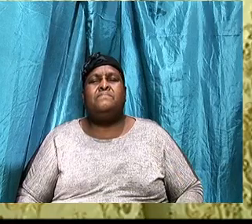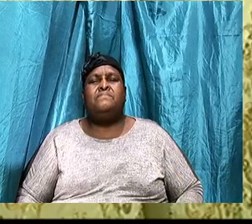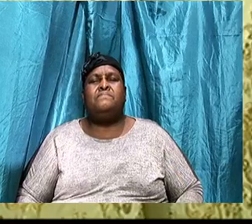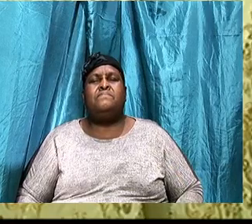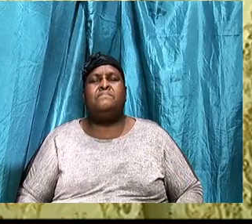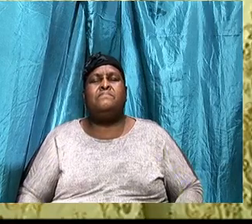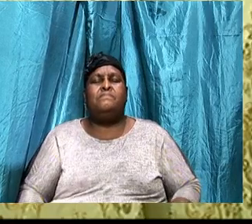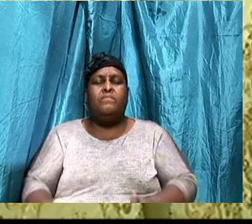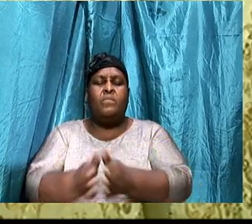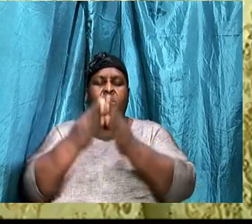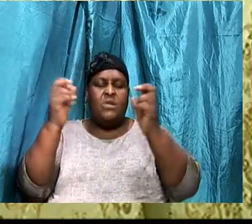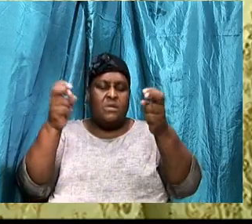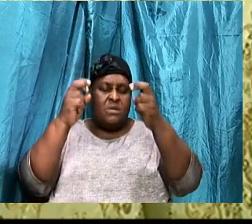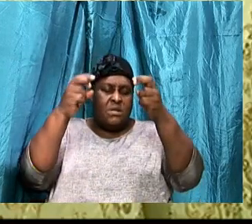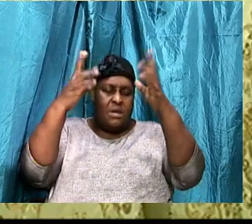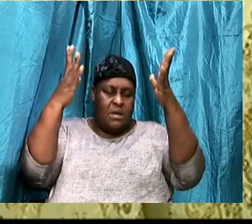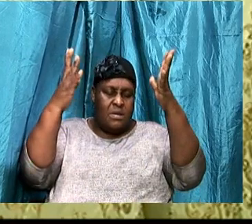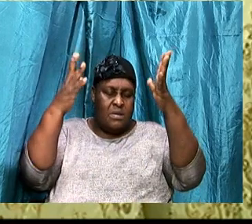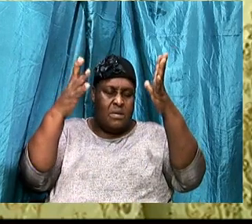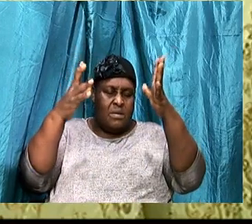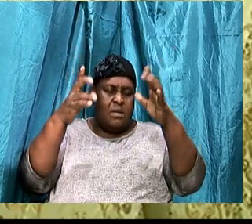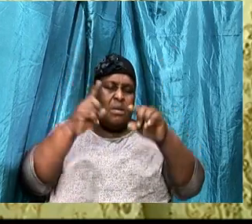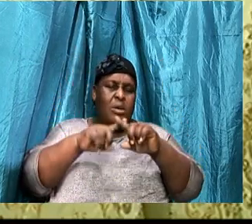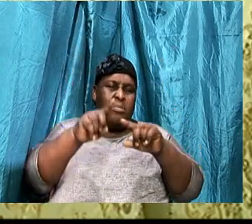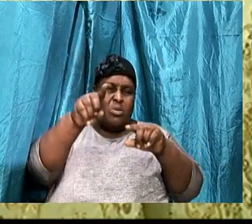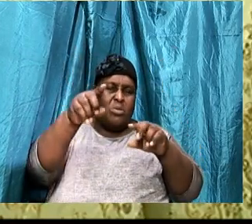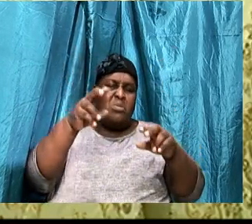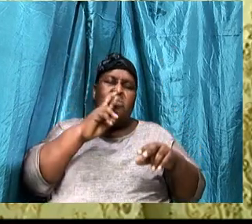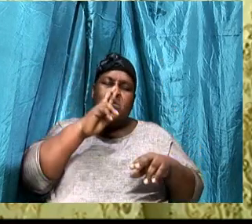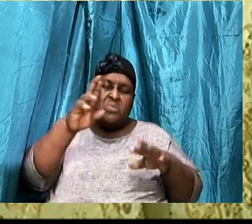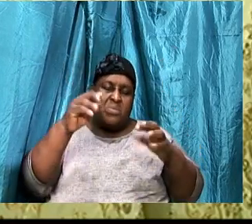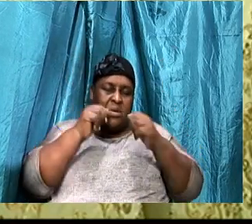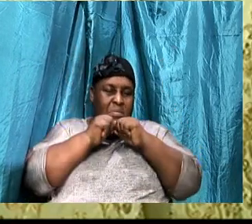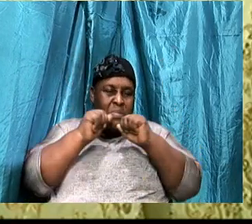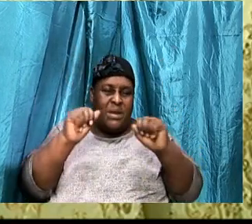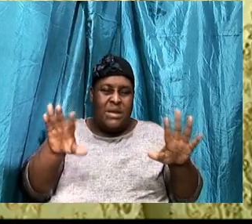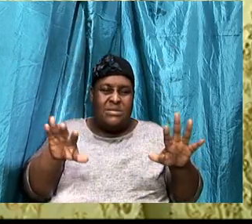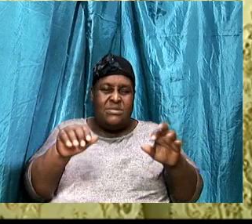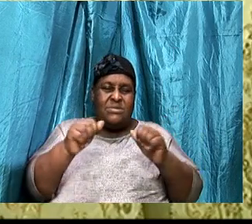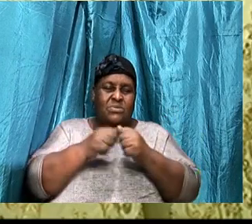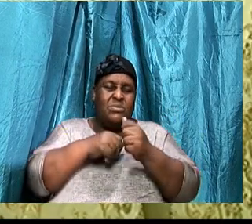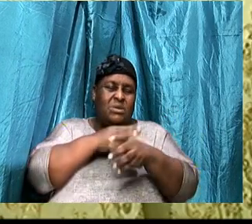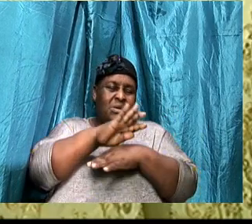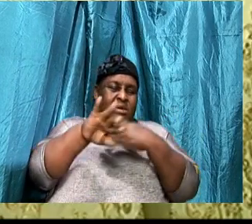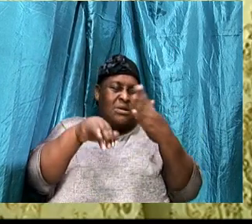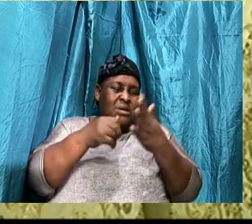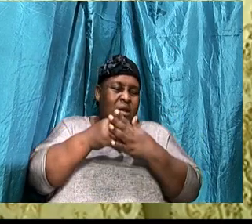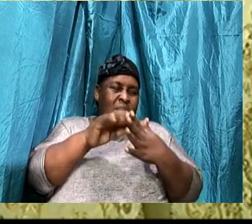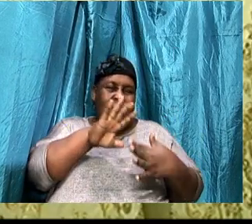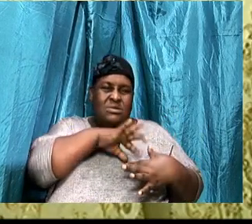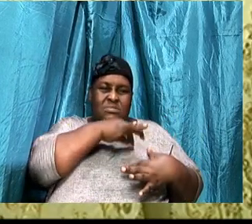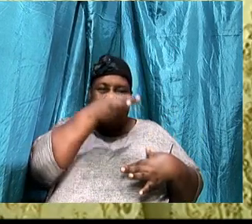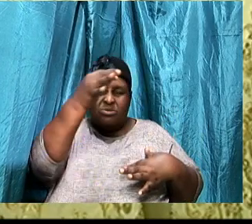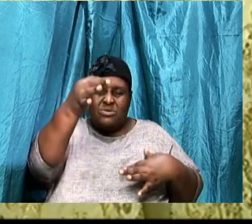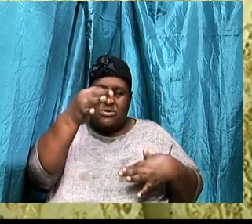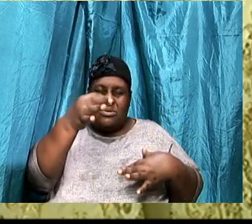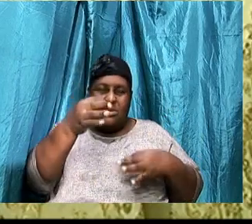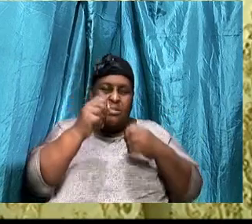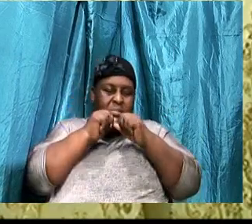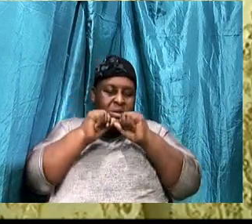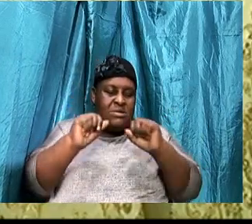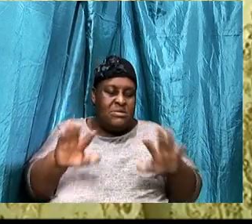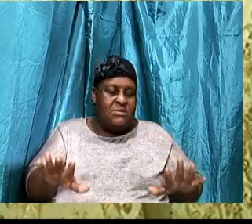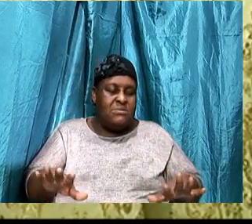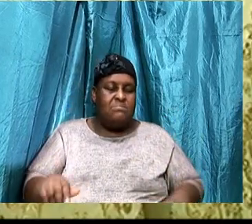Hallelujah, But you are blessed, With all, Spiritual, Hallelujah,